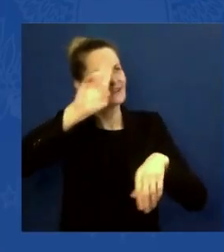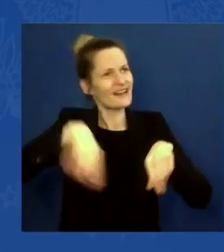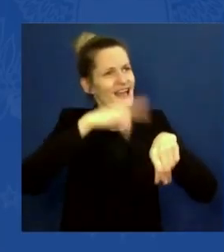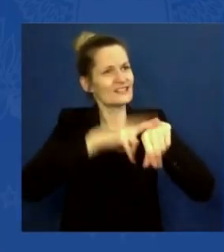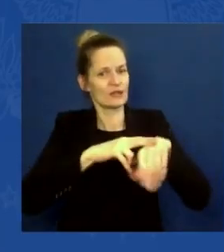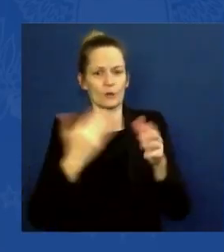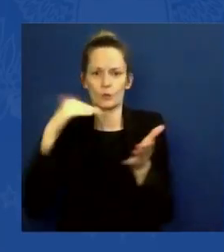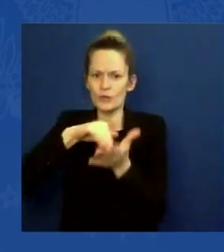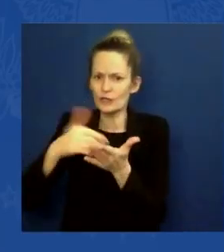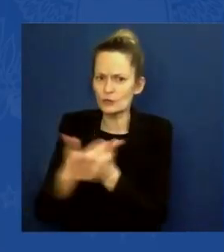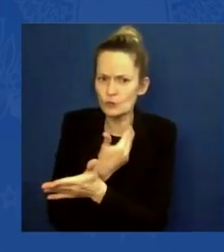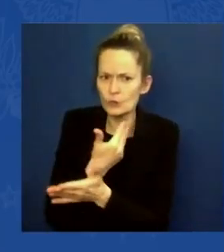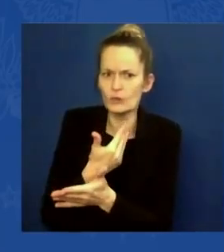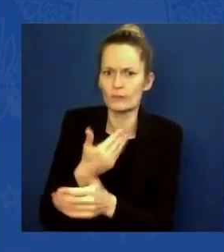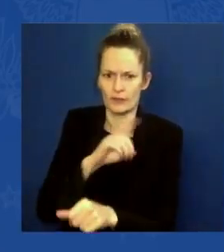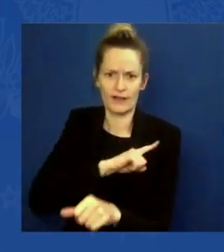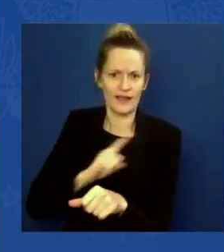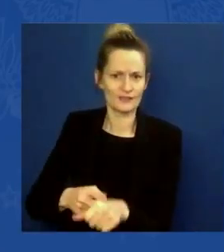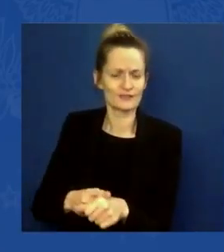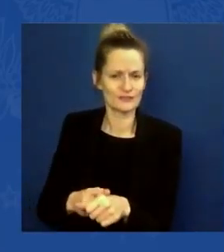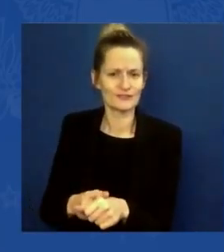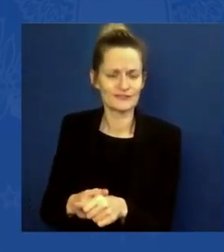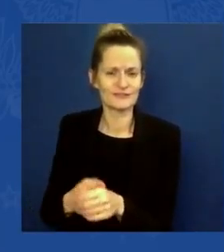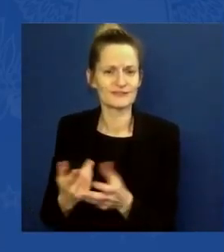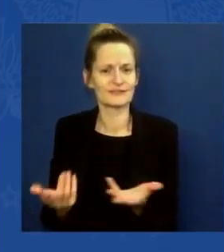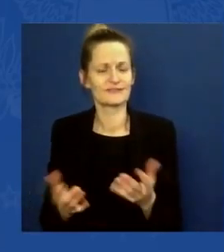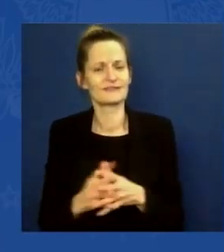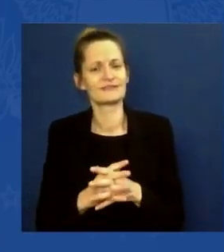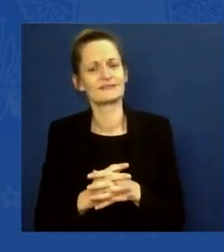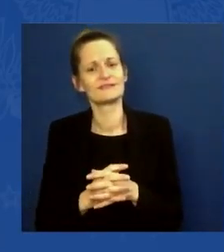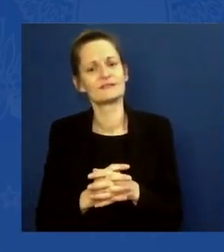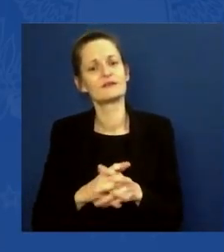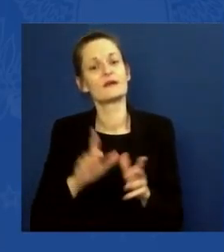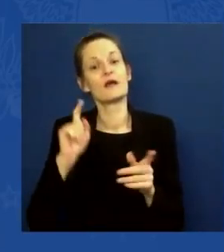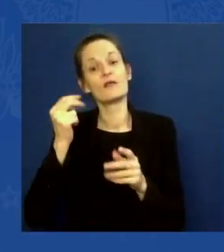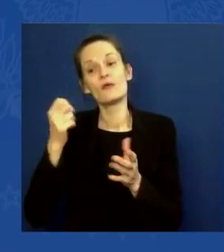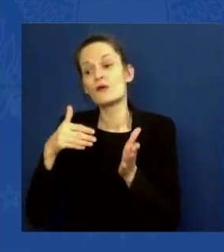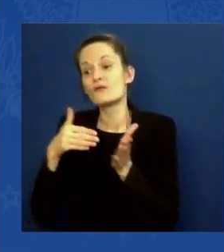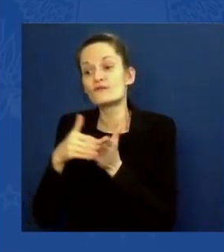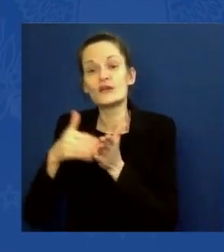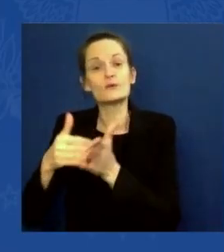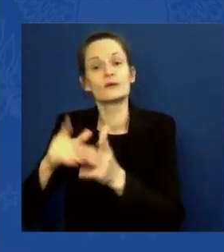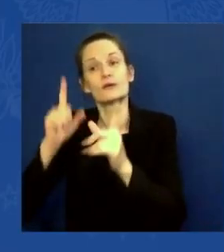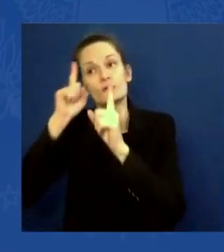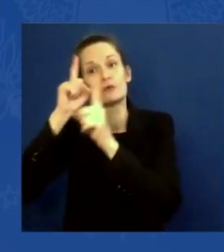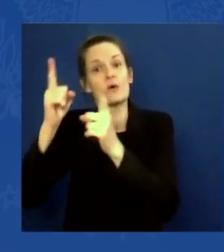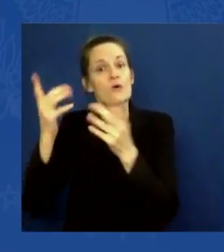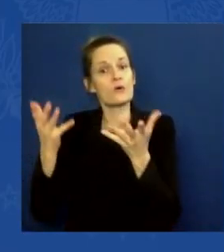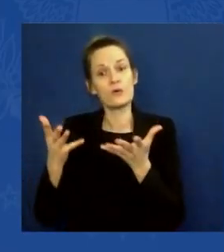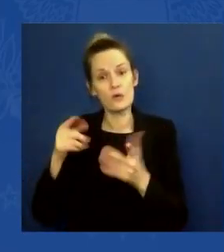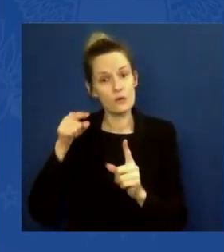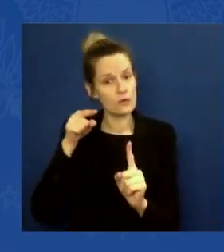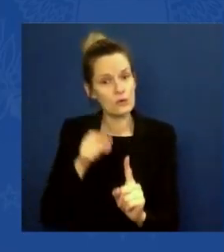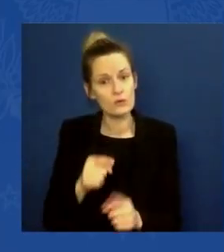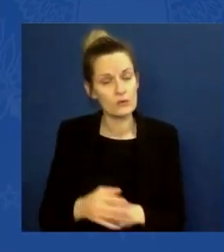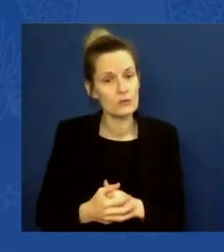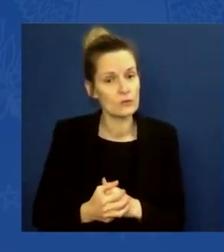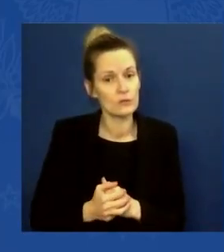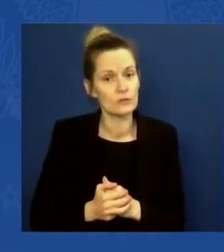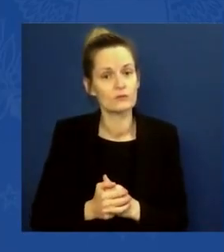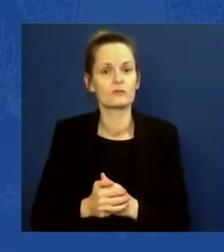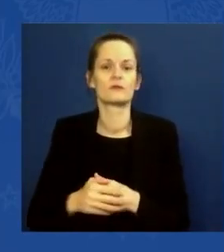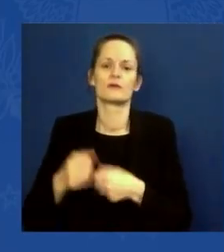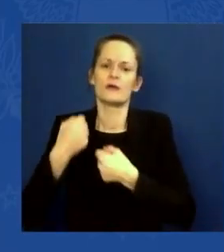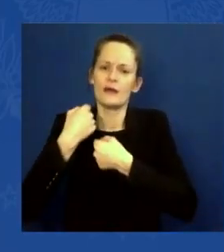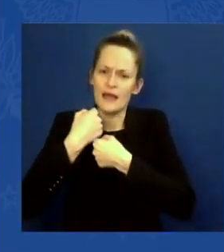because those renewable goals create demand for more wind turbines and more installations, solar installations, which means